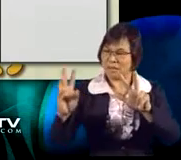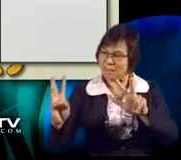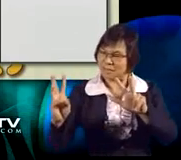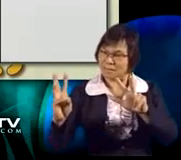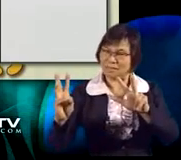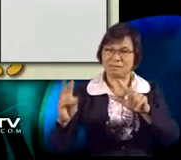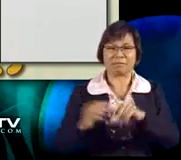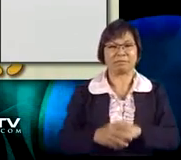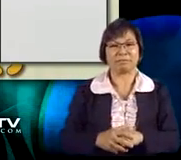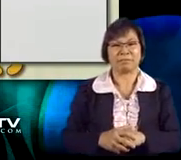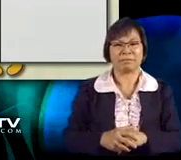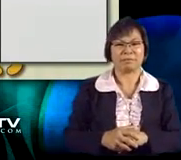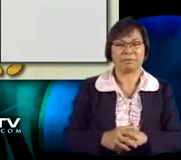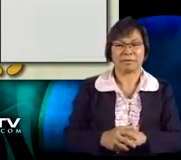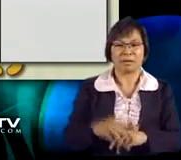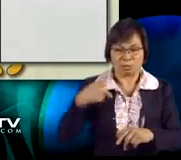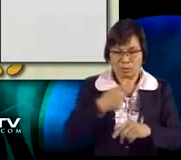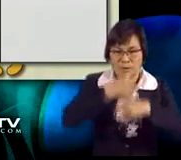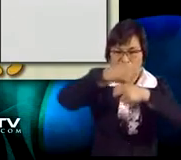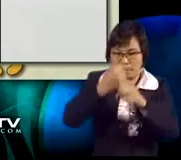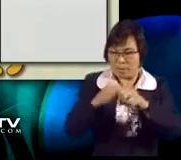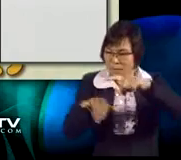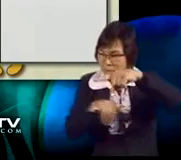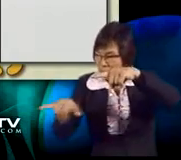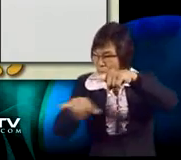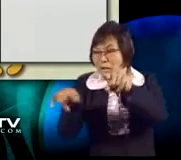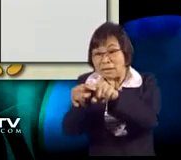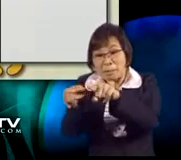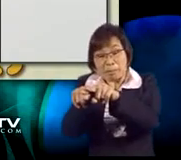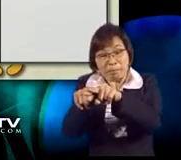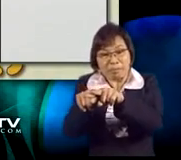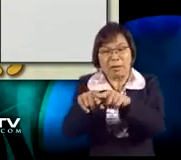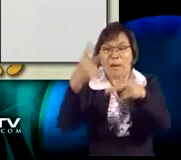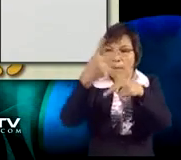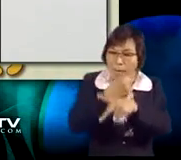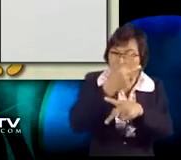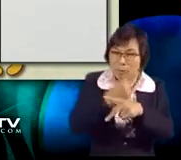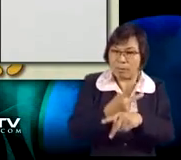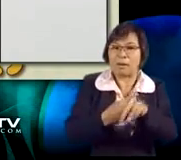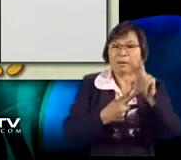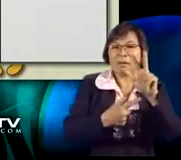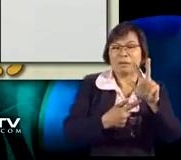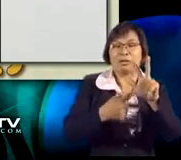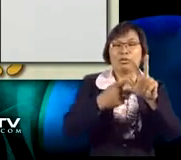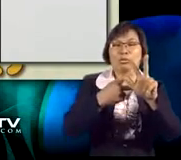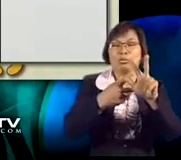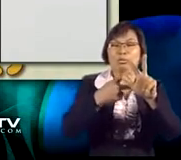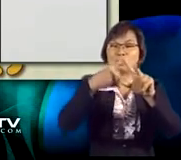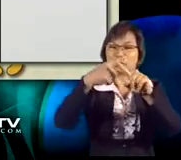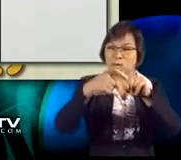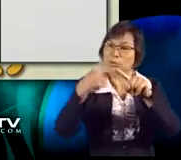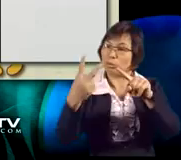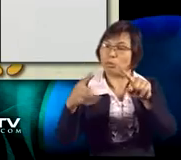denominators are different. 3 and 6. We can make the denominators the same